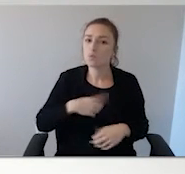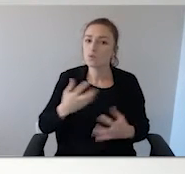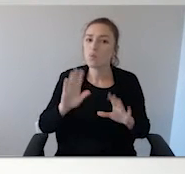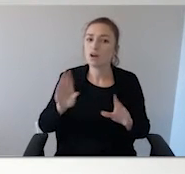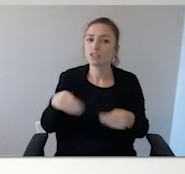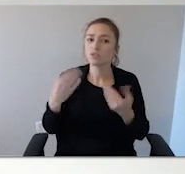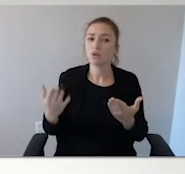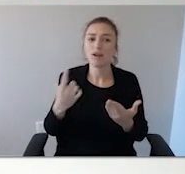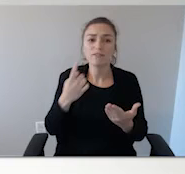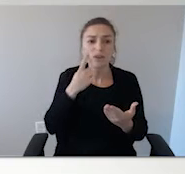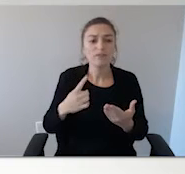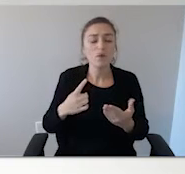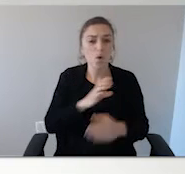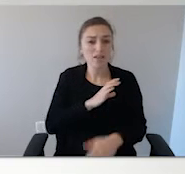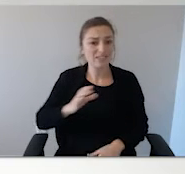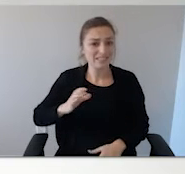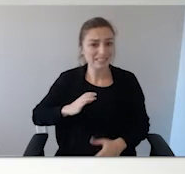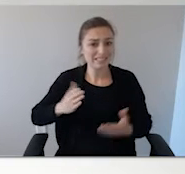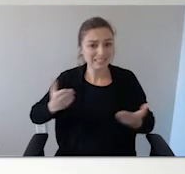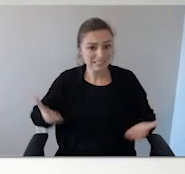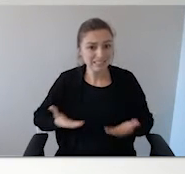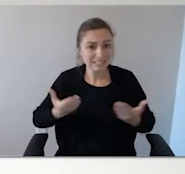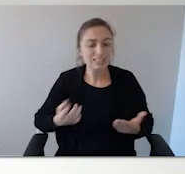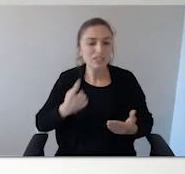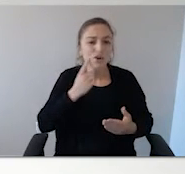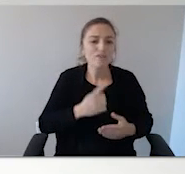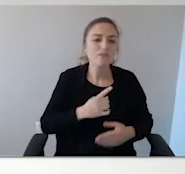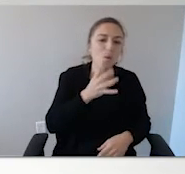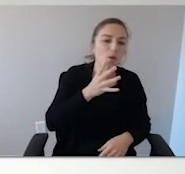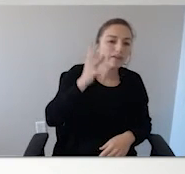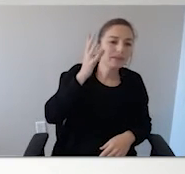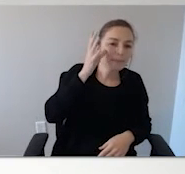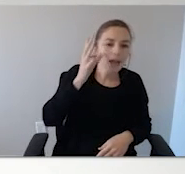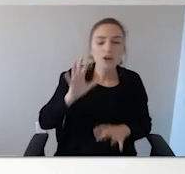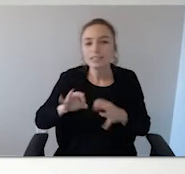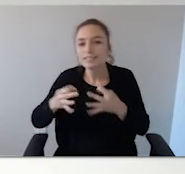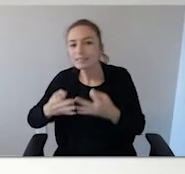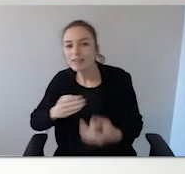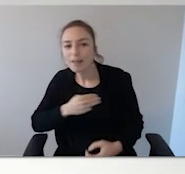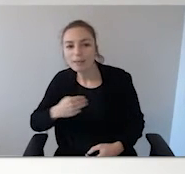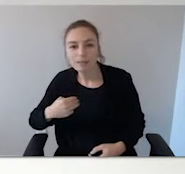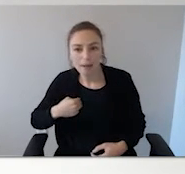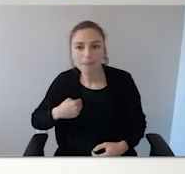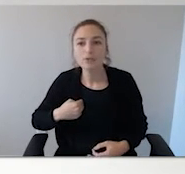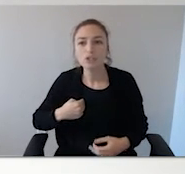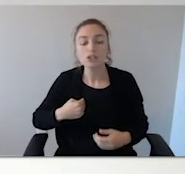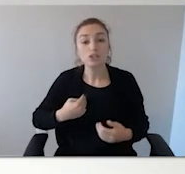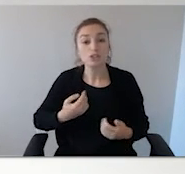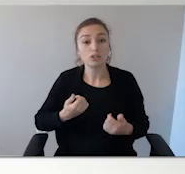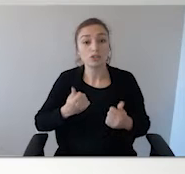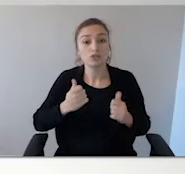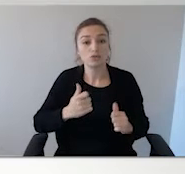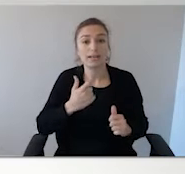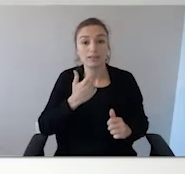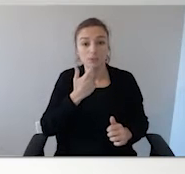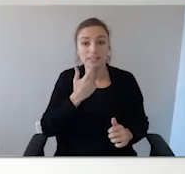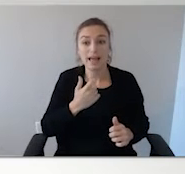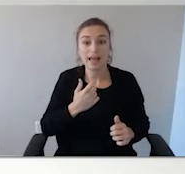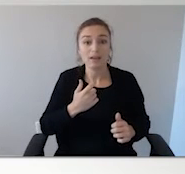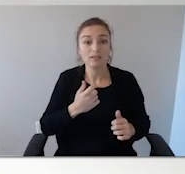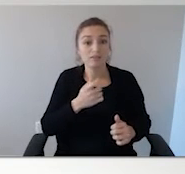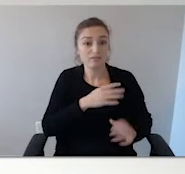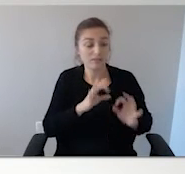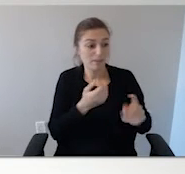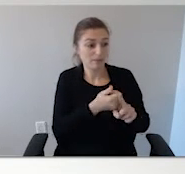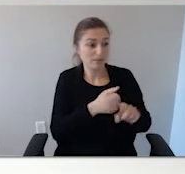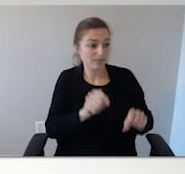of Lynchburg to give the caregivers and family members a peace of mind that their loved one can be found quickly. Well, I was a